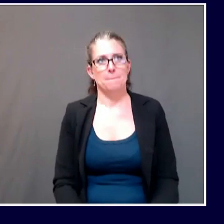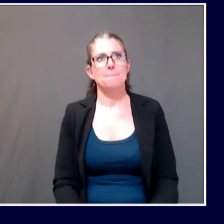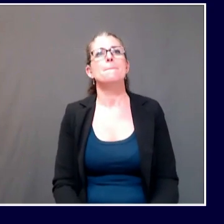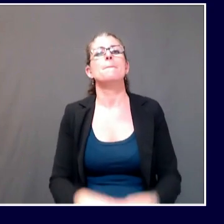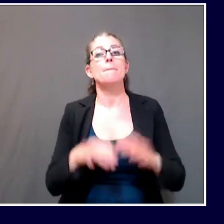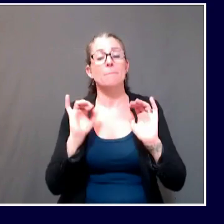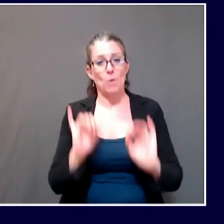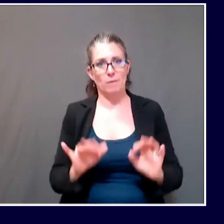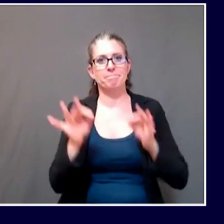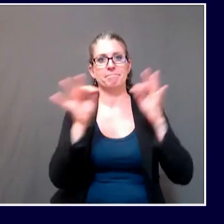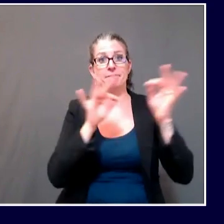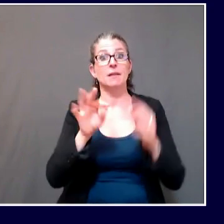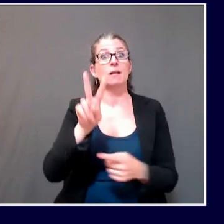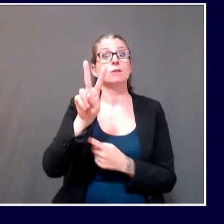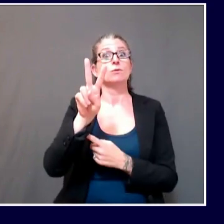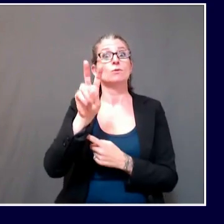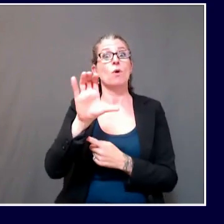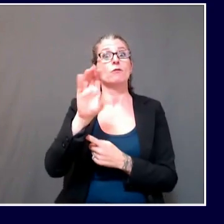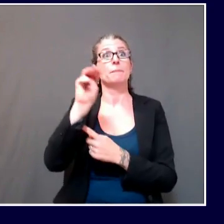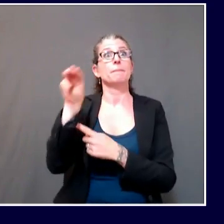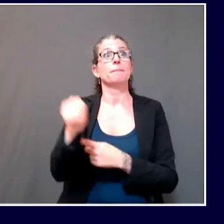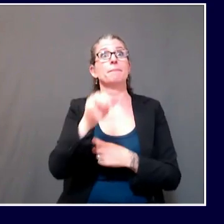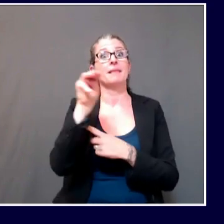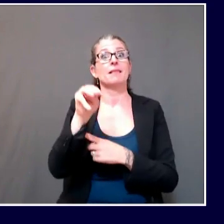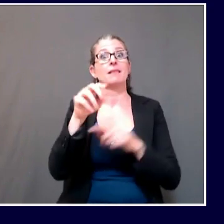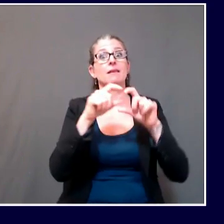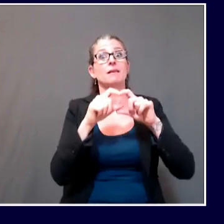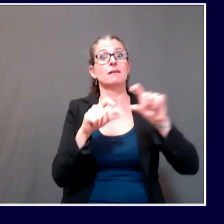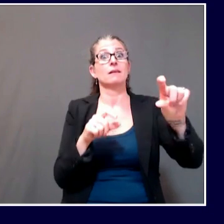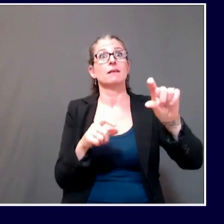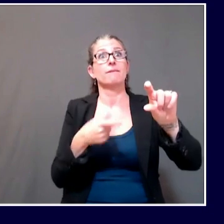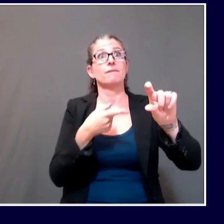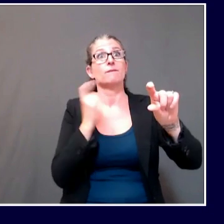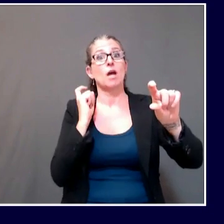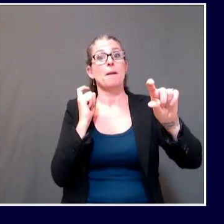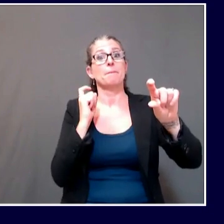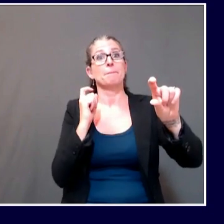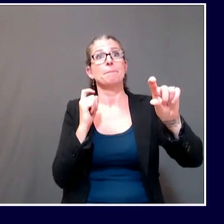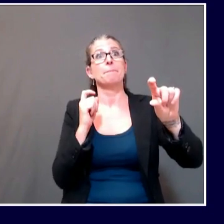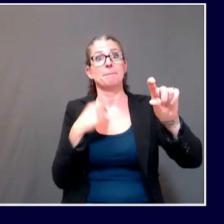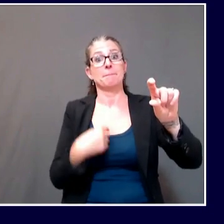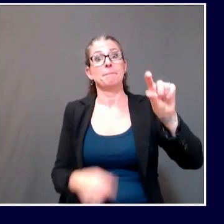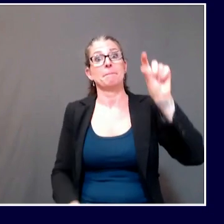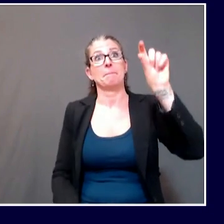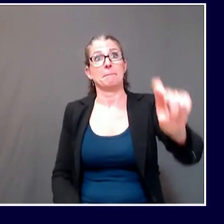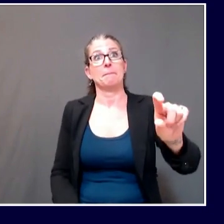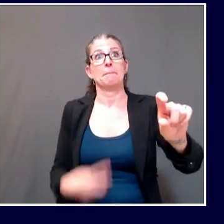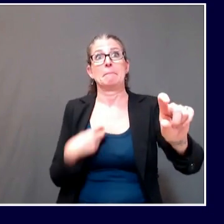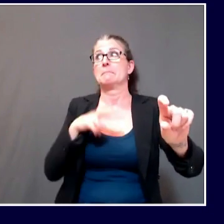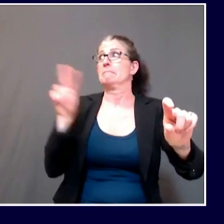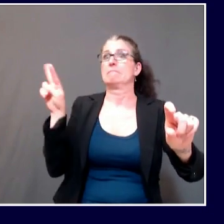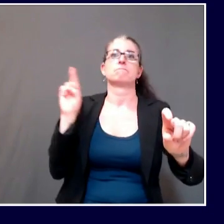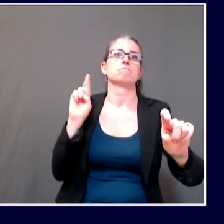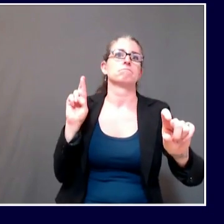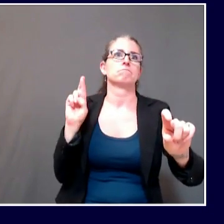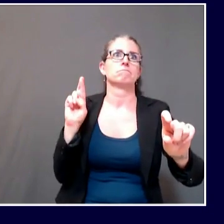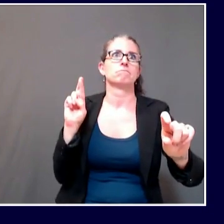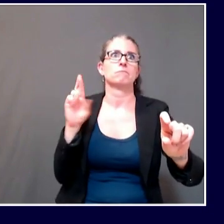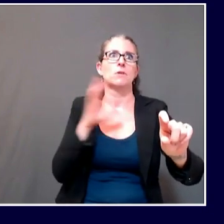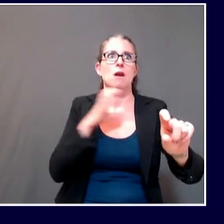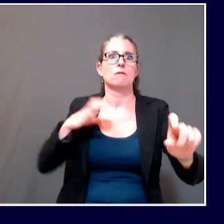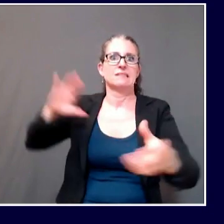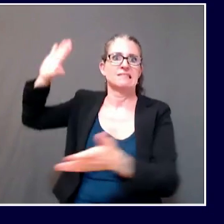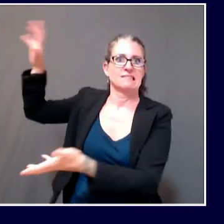will come through with a much more significant stimulus package that will help all kinds of businesses at all levels and help